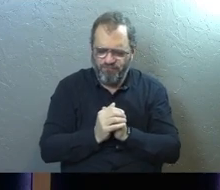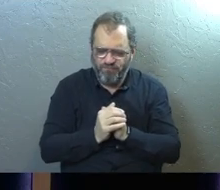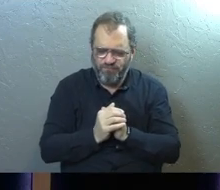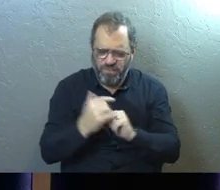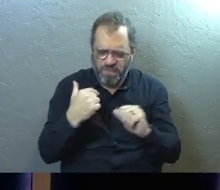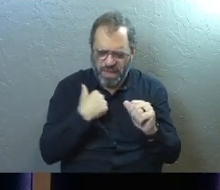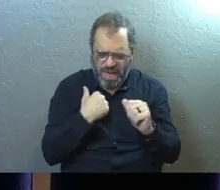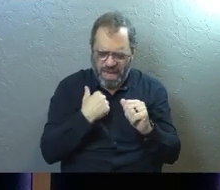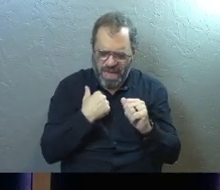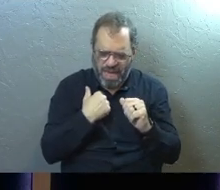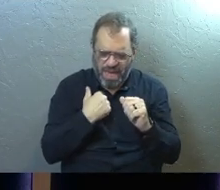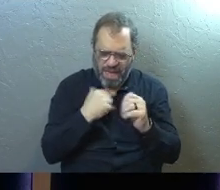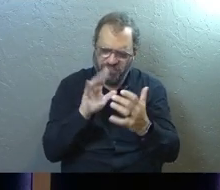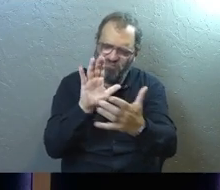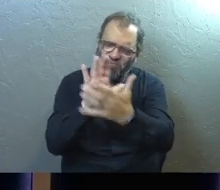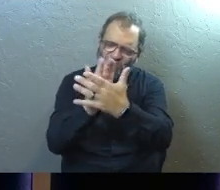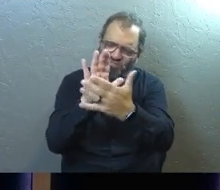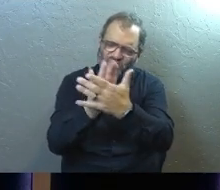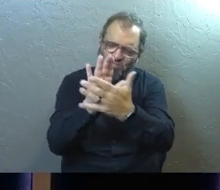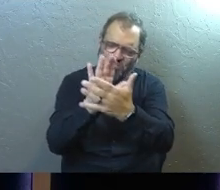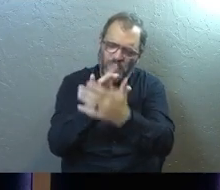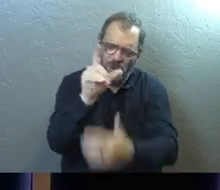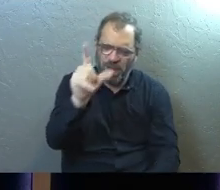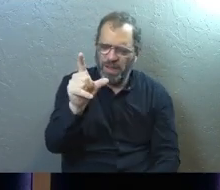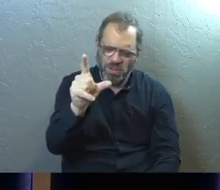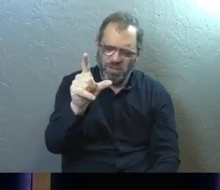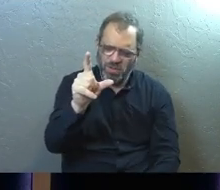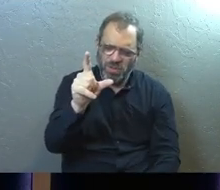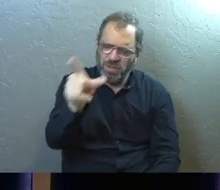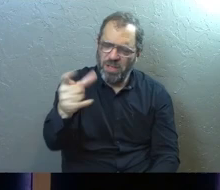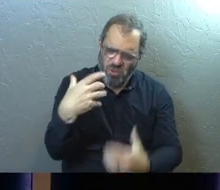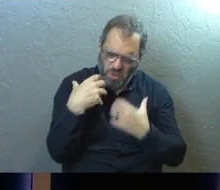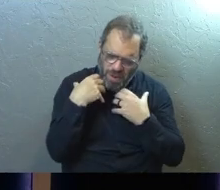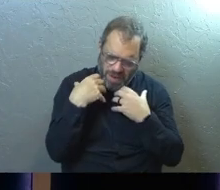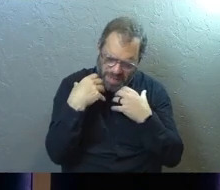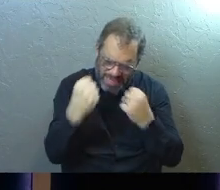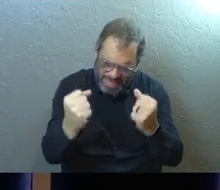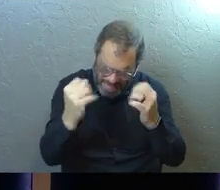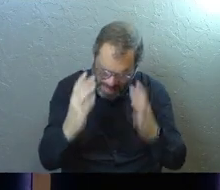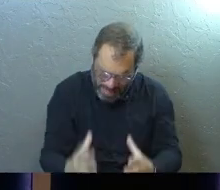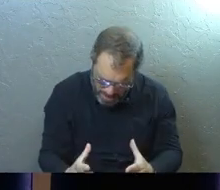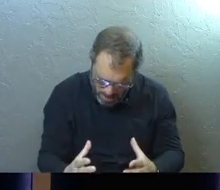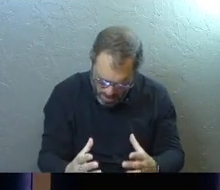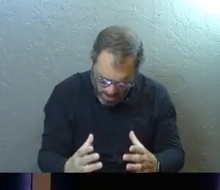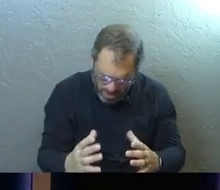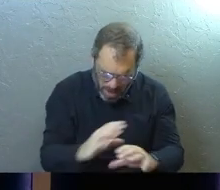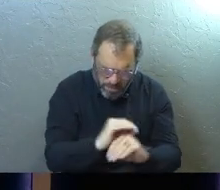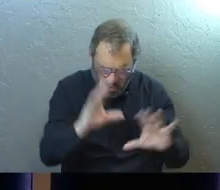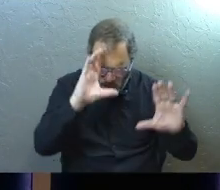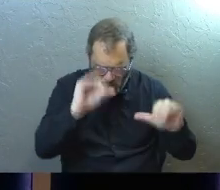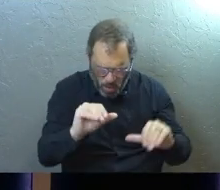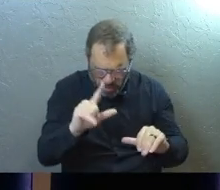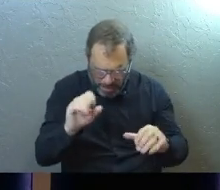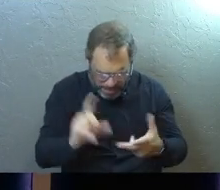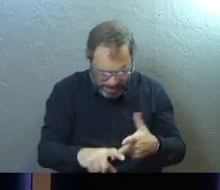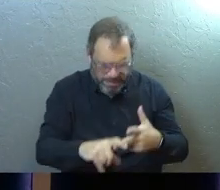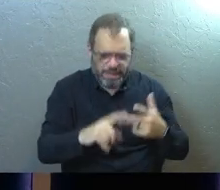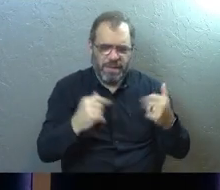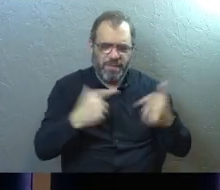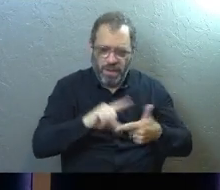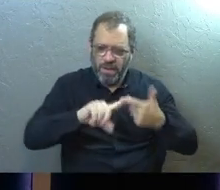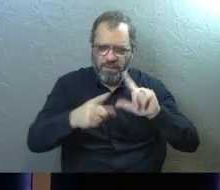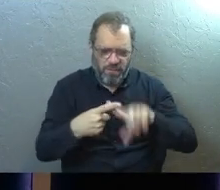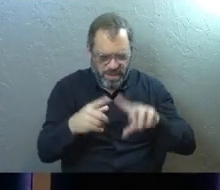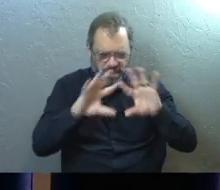God, I praise you that you are the healer for our helplessness and our sense of hopelessness, that you have brought